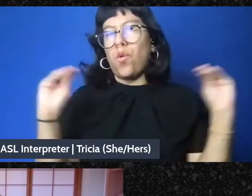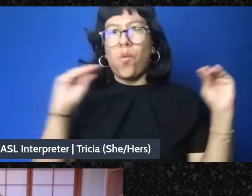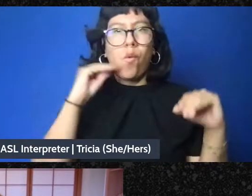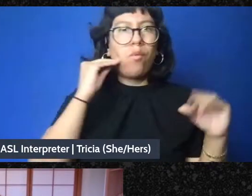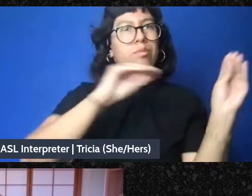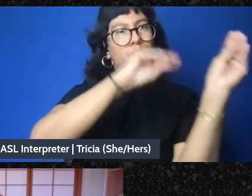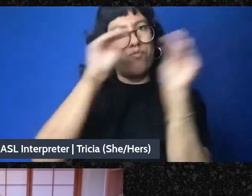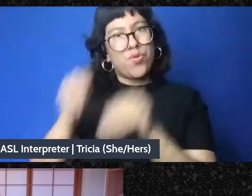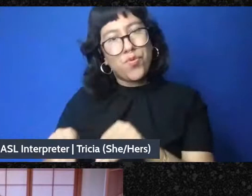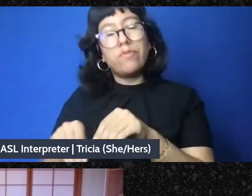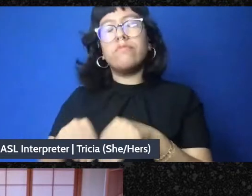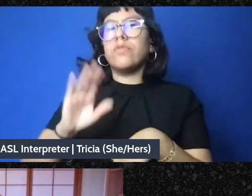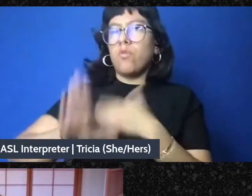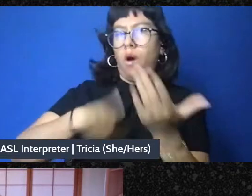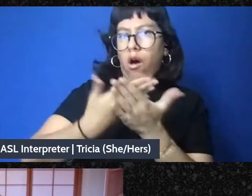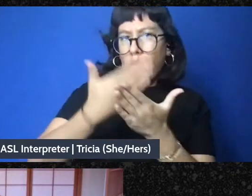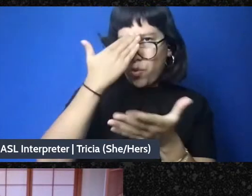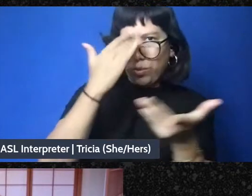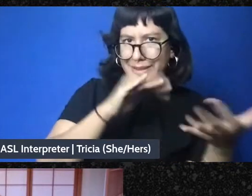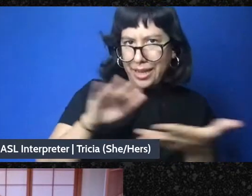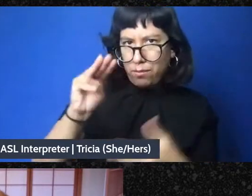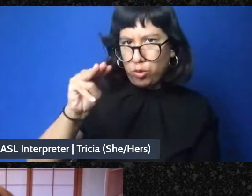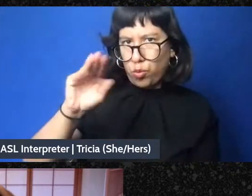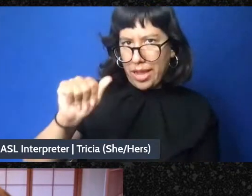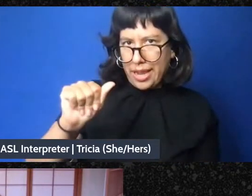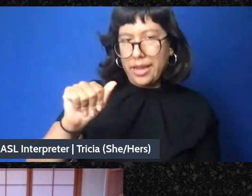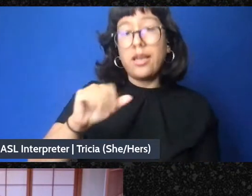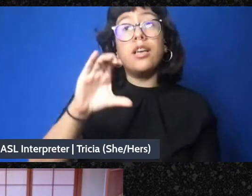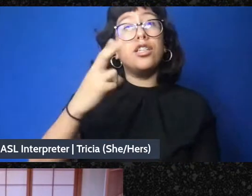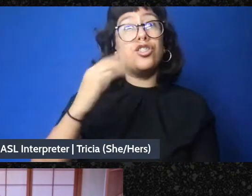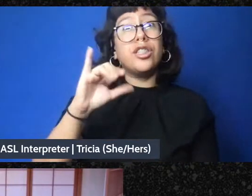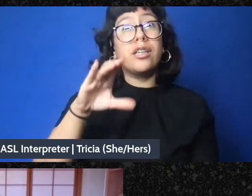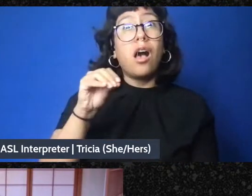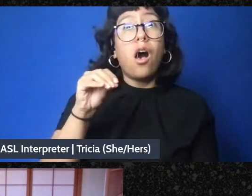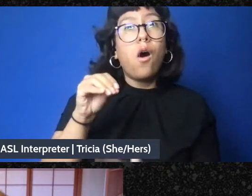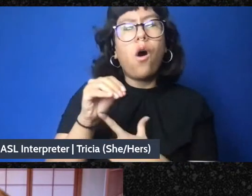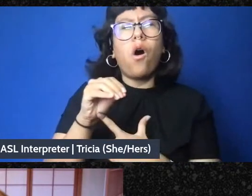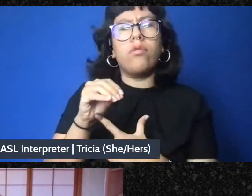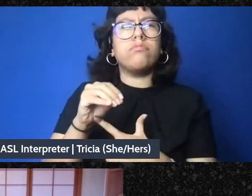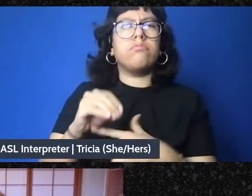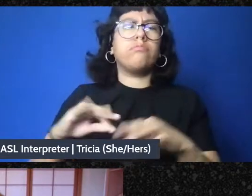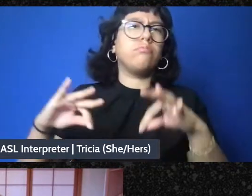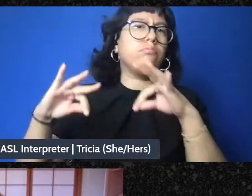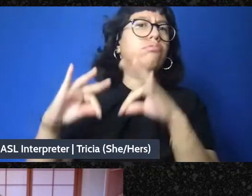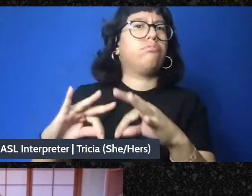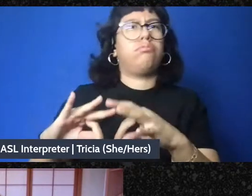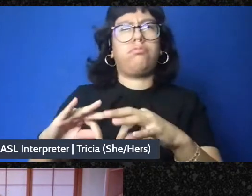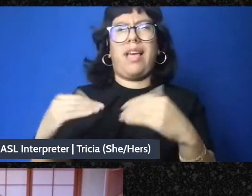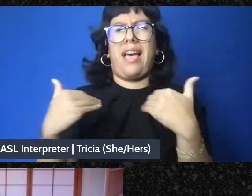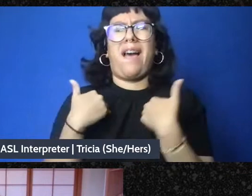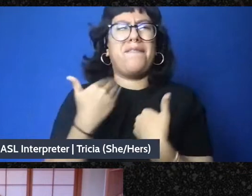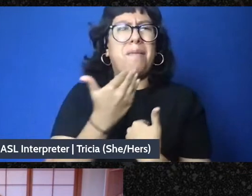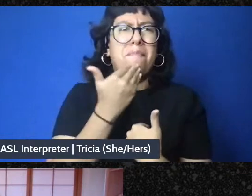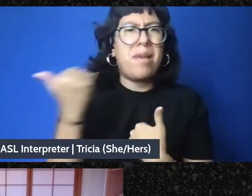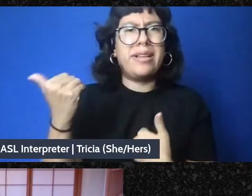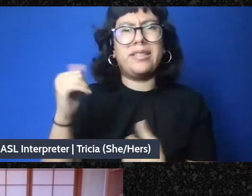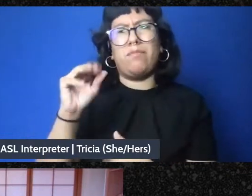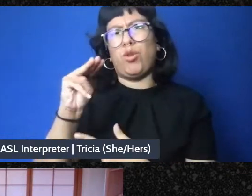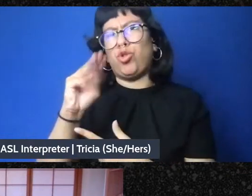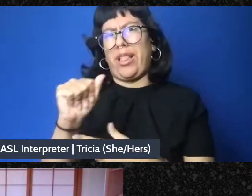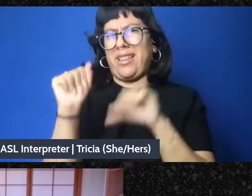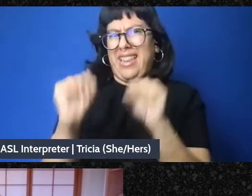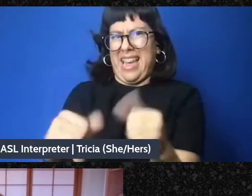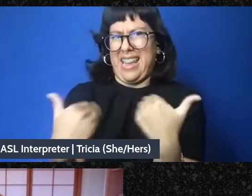mutual aid know that Chico was an incredible beacon of the best of what mutual aid can